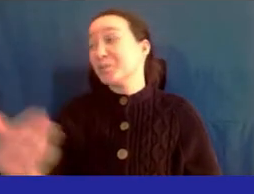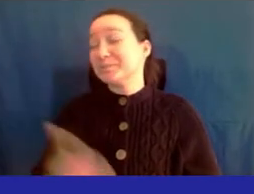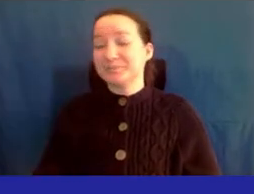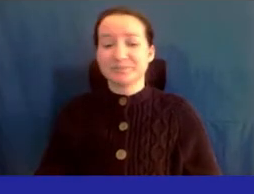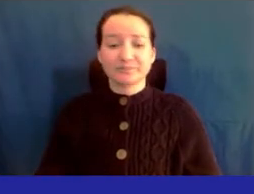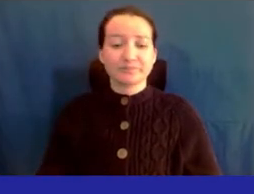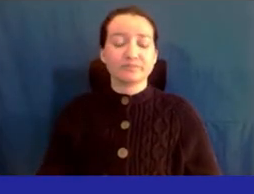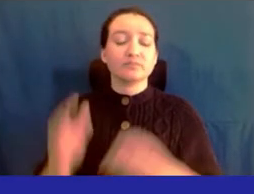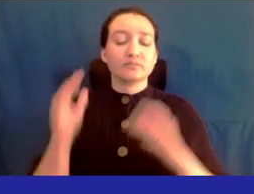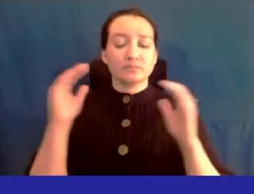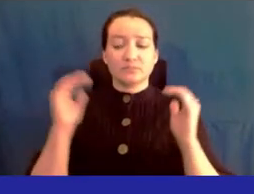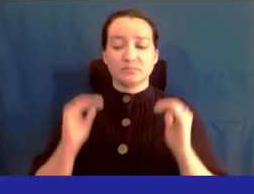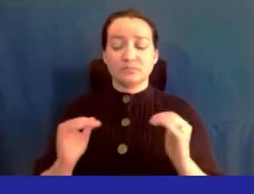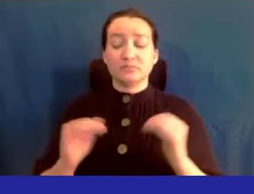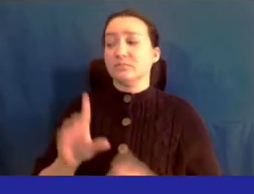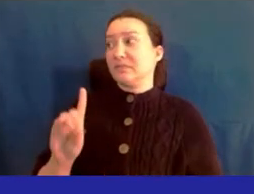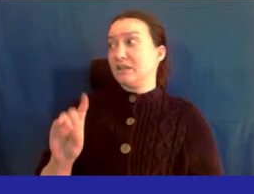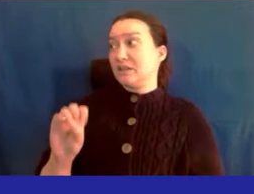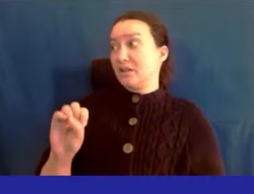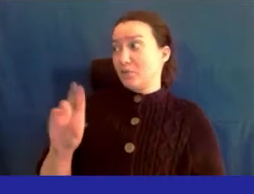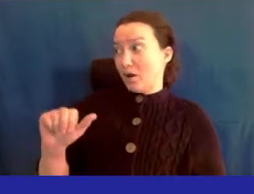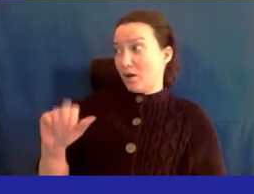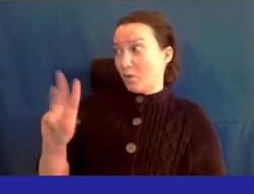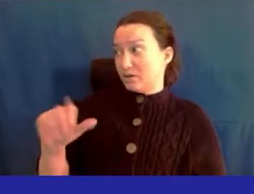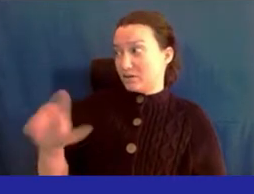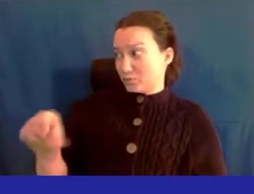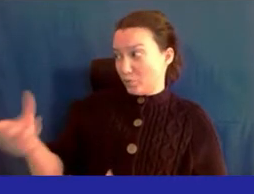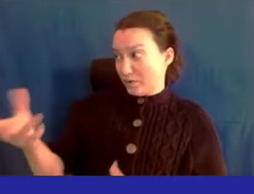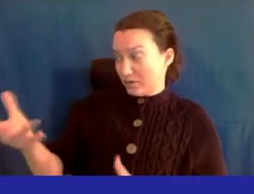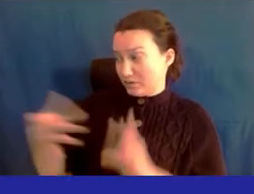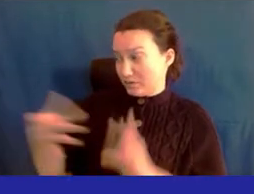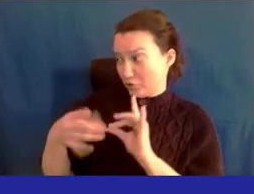And now, Deborah Wallace, do you also want to speak?